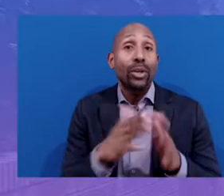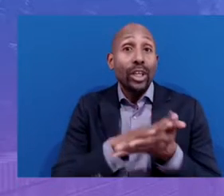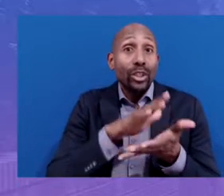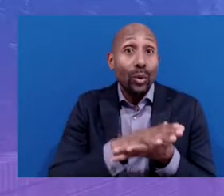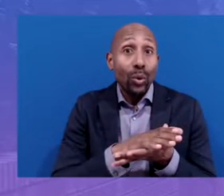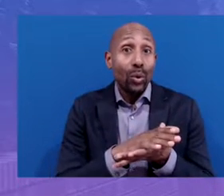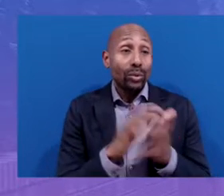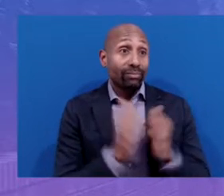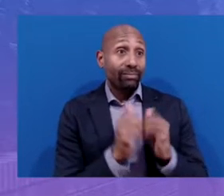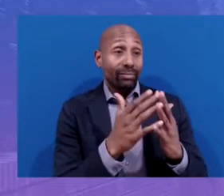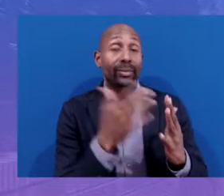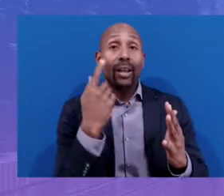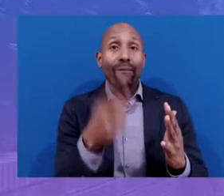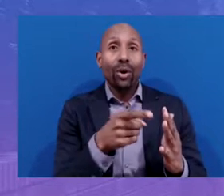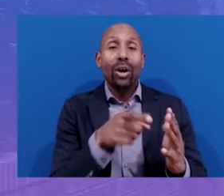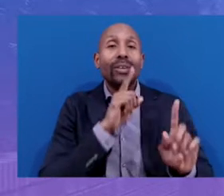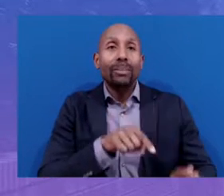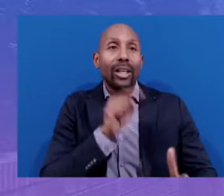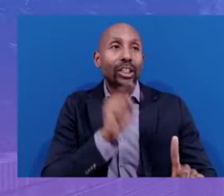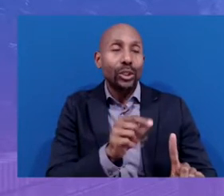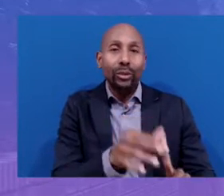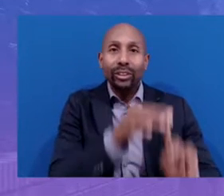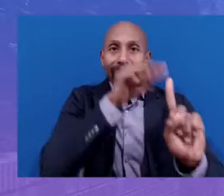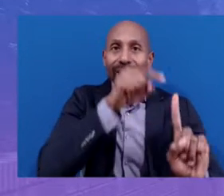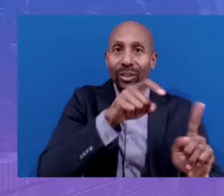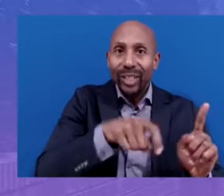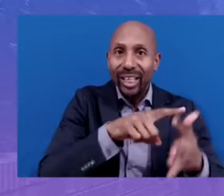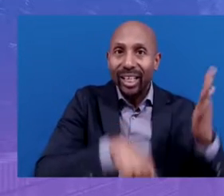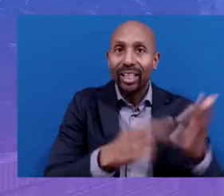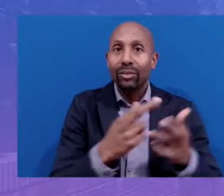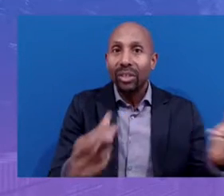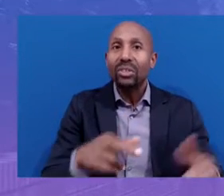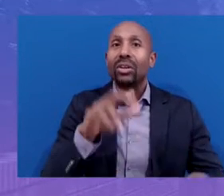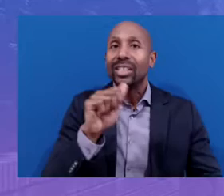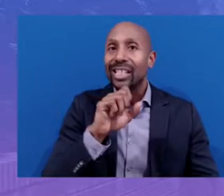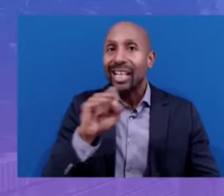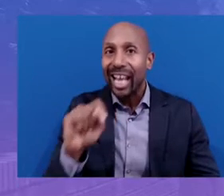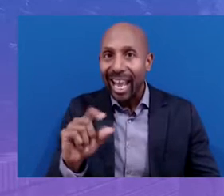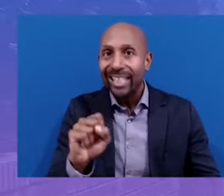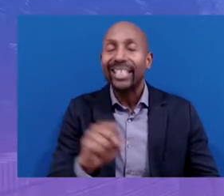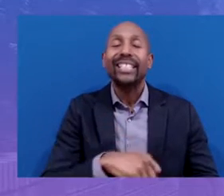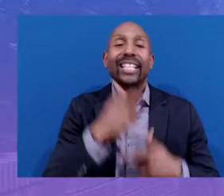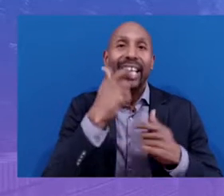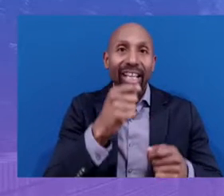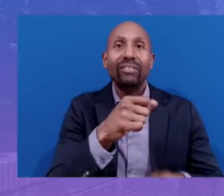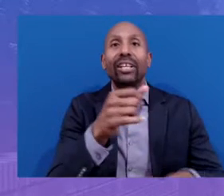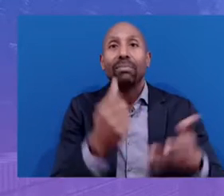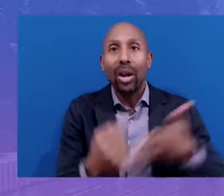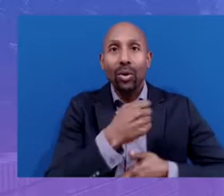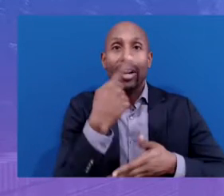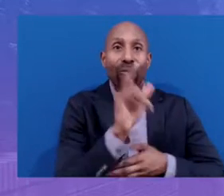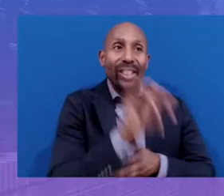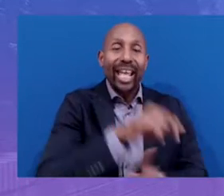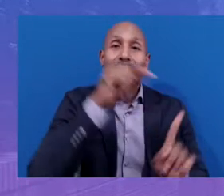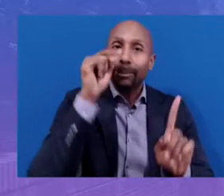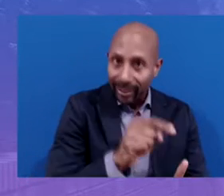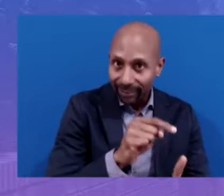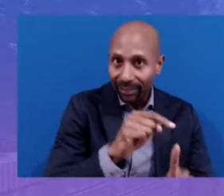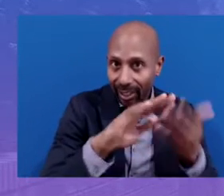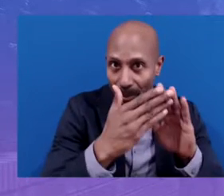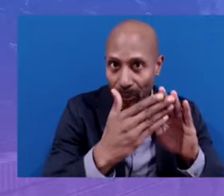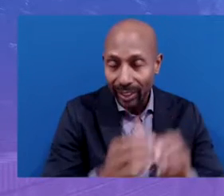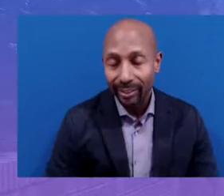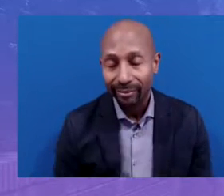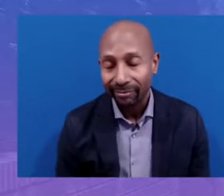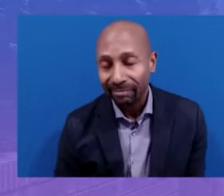to the distinct needs, resources, assets, interests, priorities of the community where they're situated.